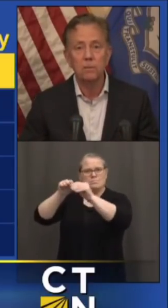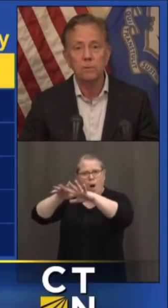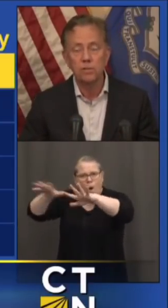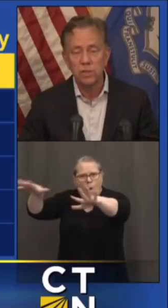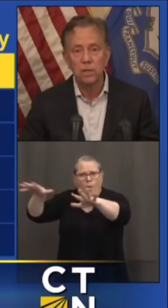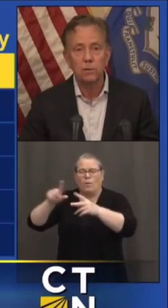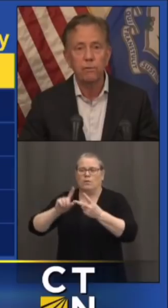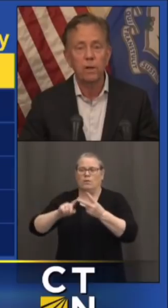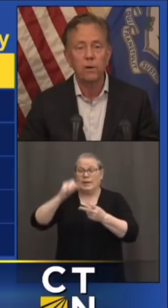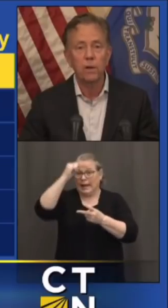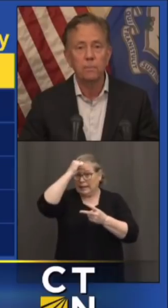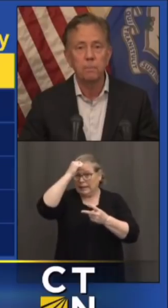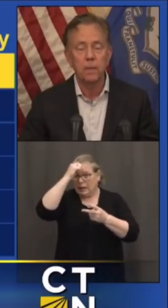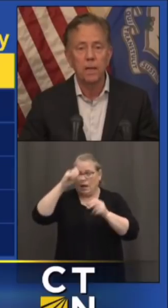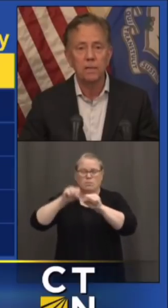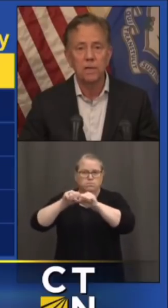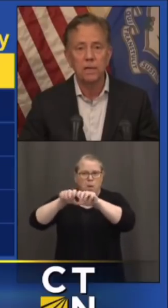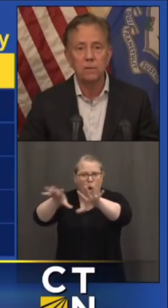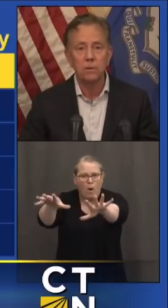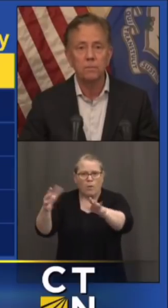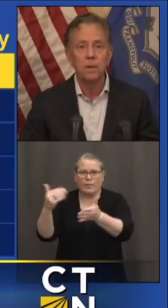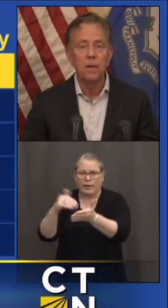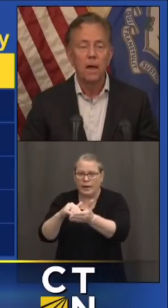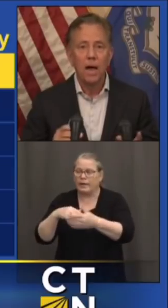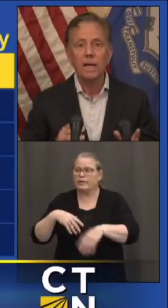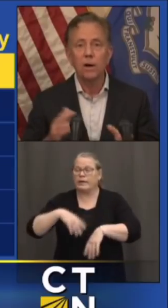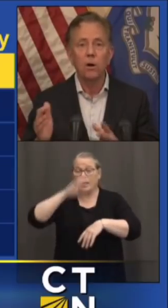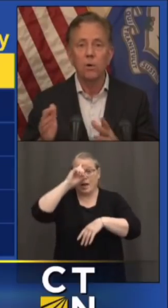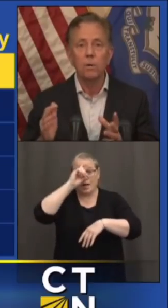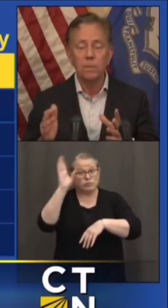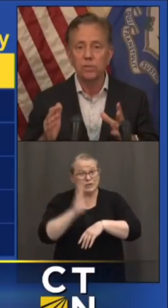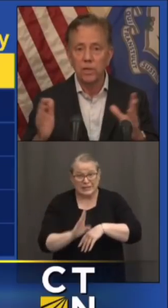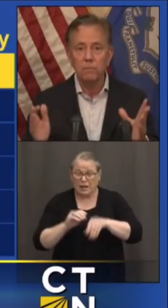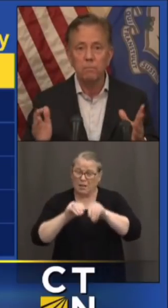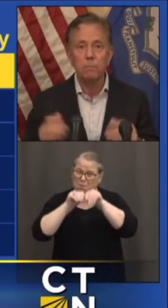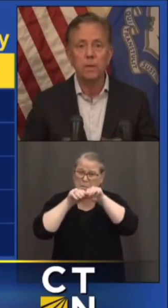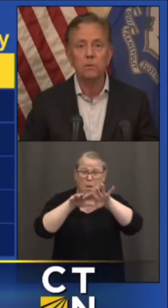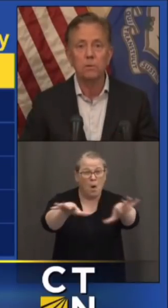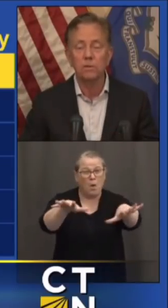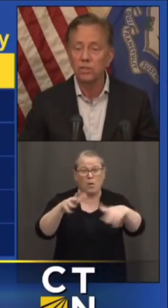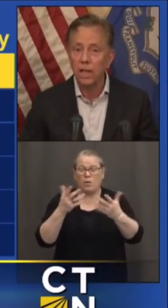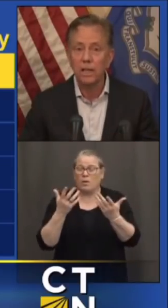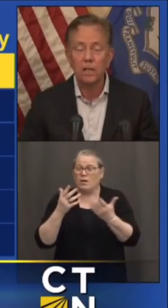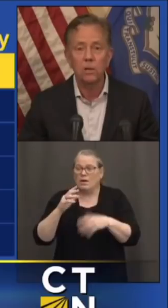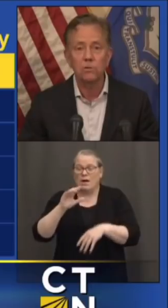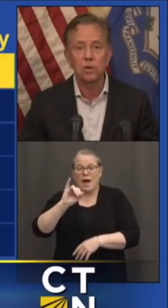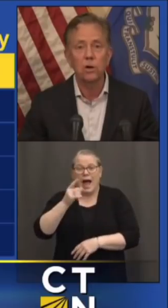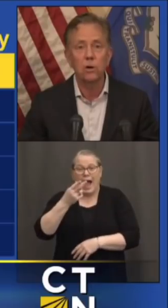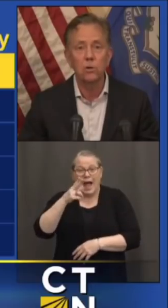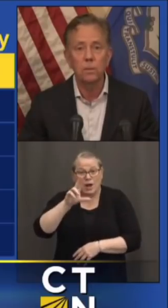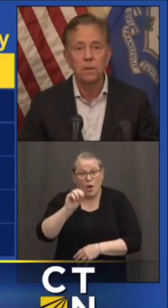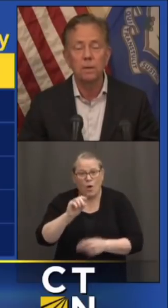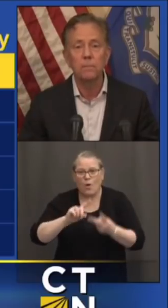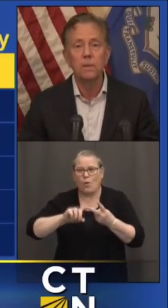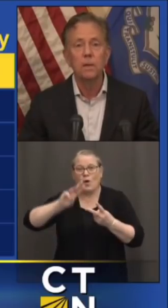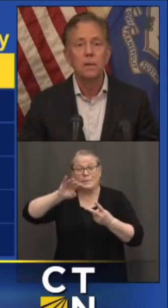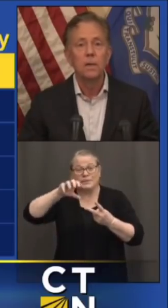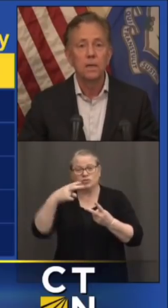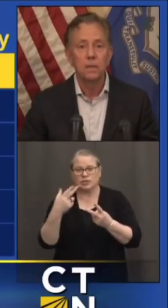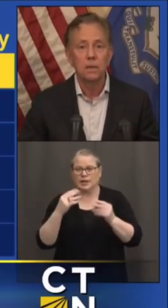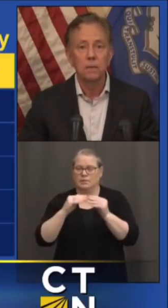lockdown. Brazil is flaring up in lockdown. Idaho and Michigan here, slightly closer to home